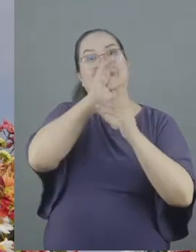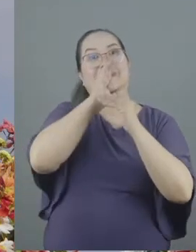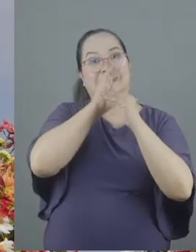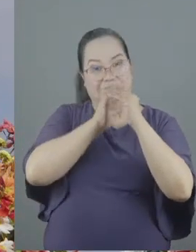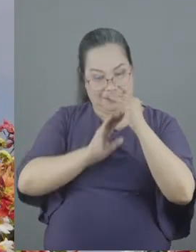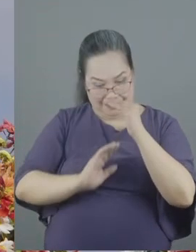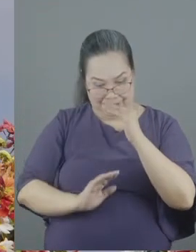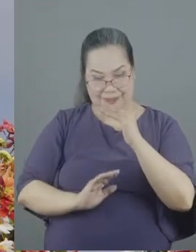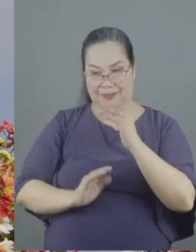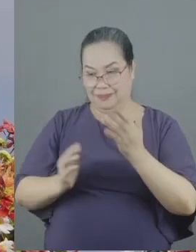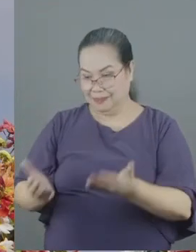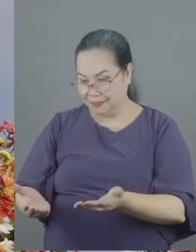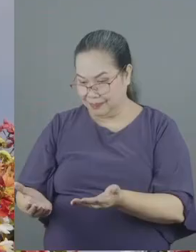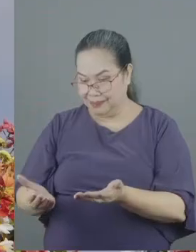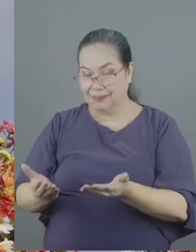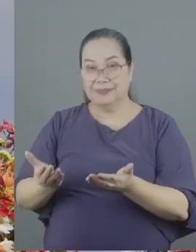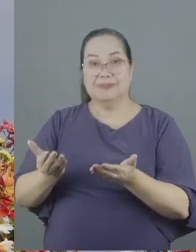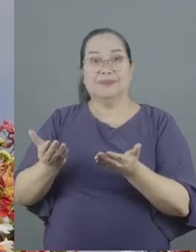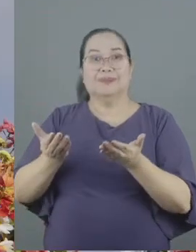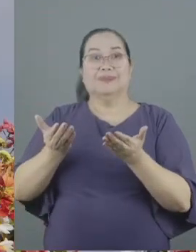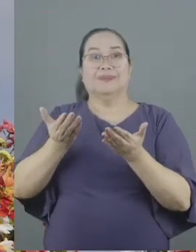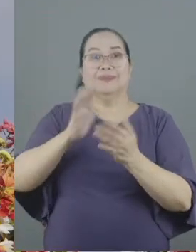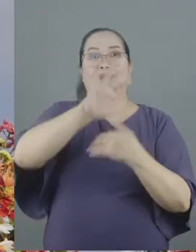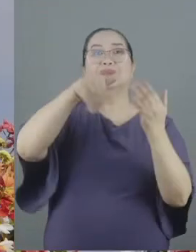to lift us all up